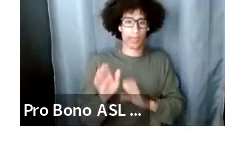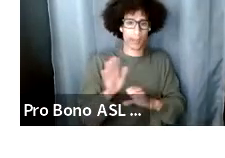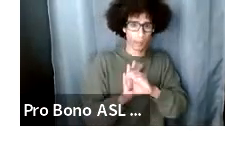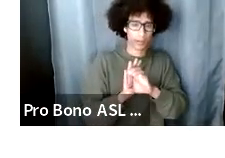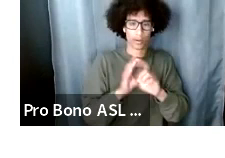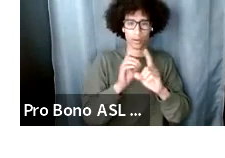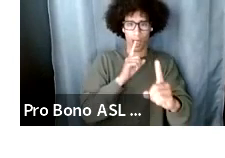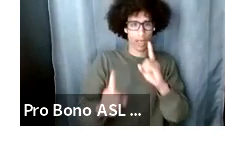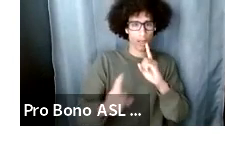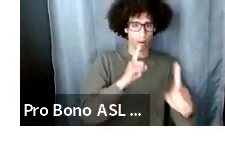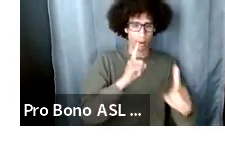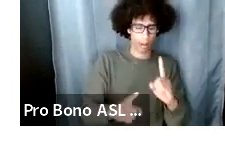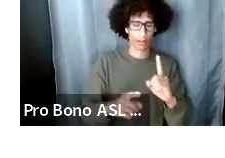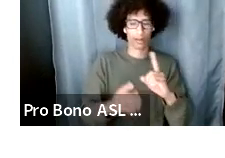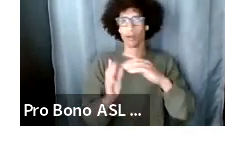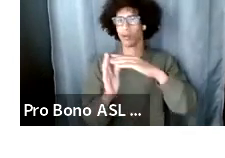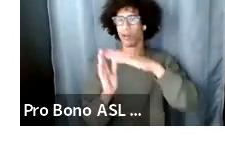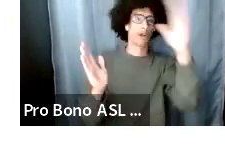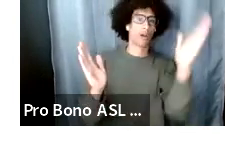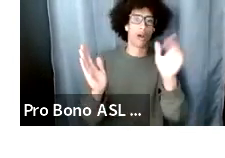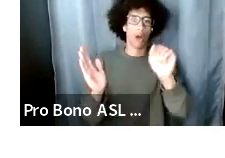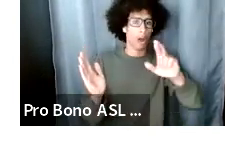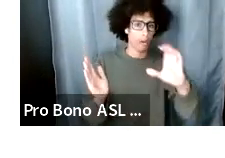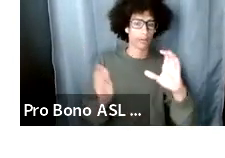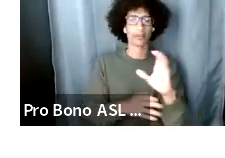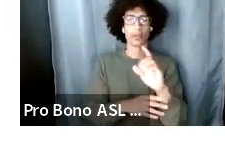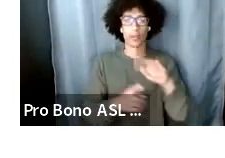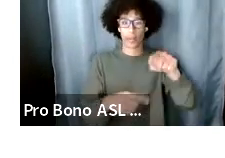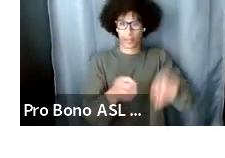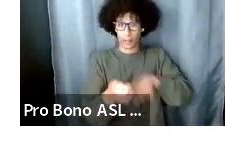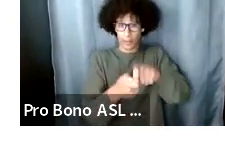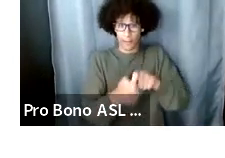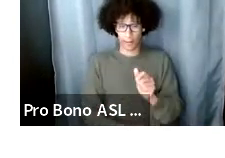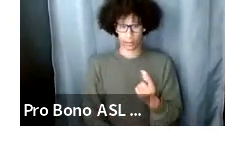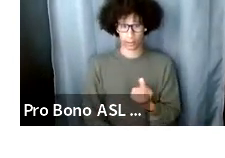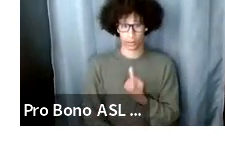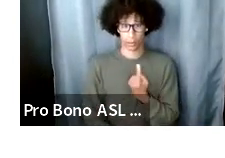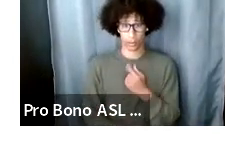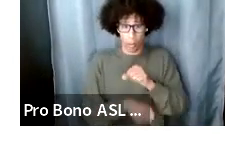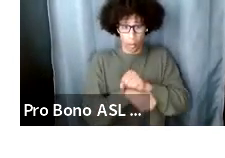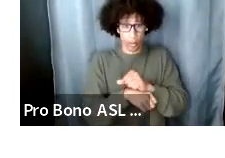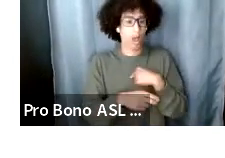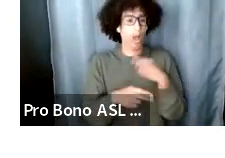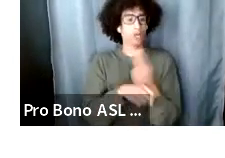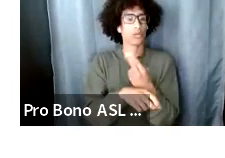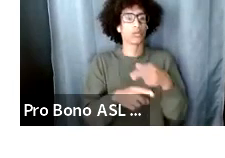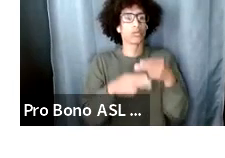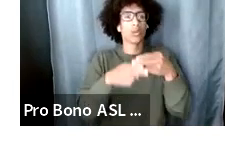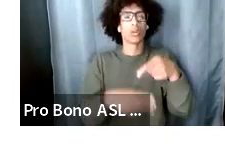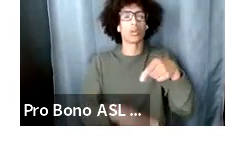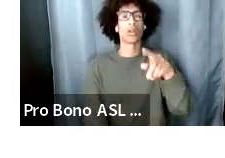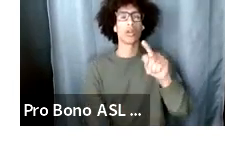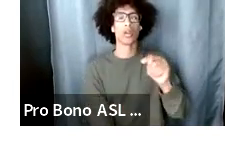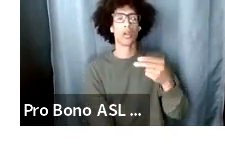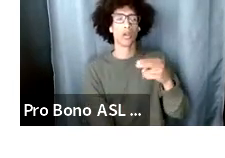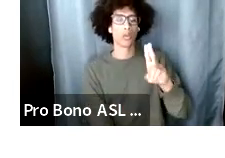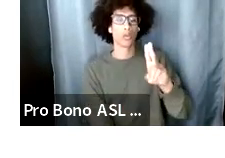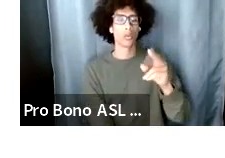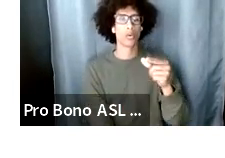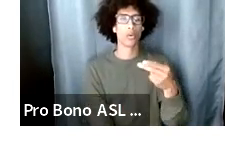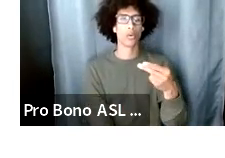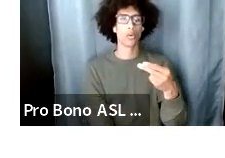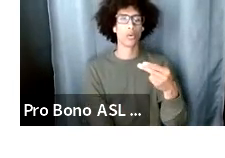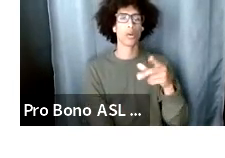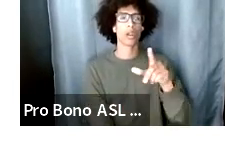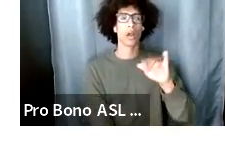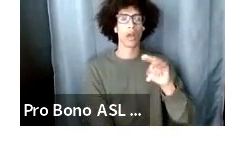in this solo specific work i use the word through line what is the through line because it's the thread that keeps things together so if i'm